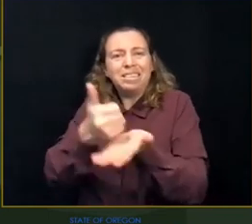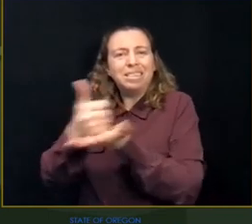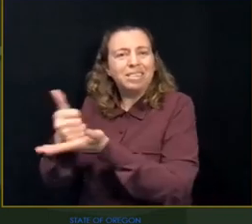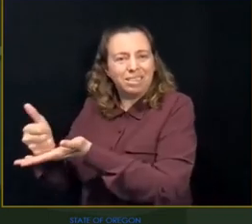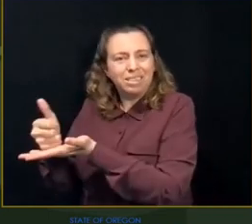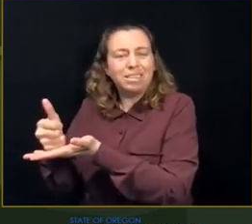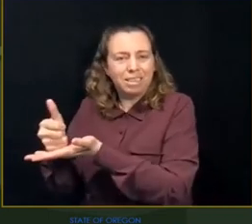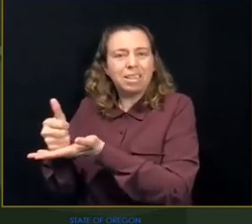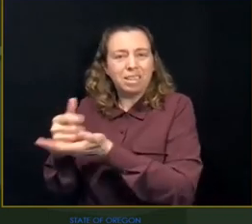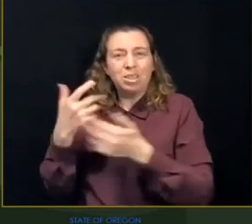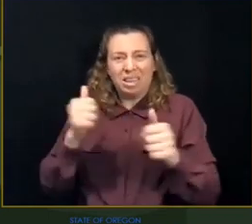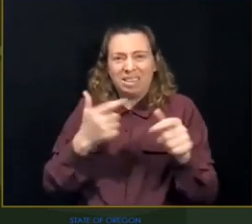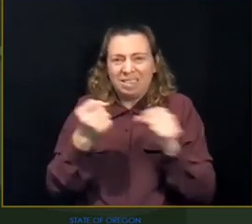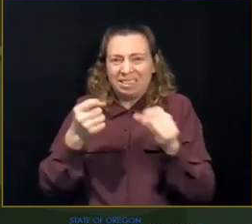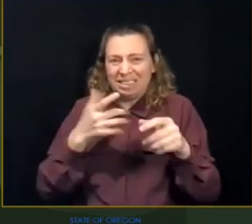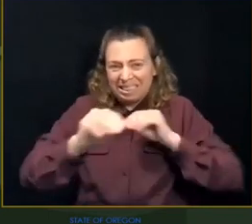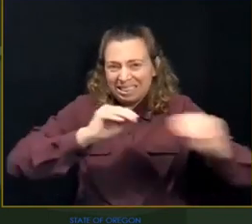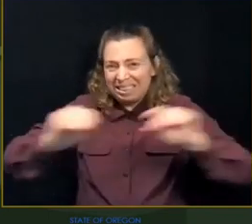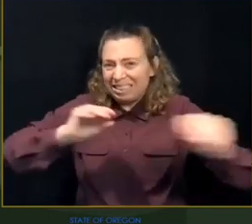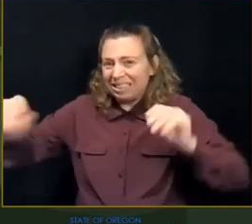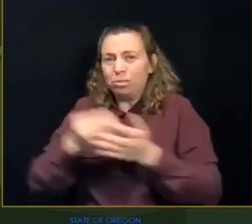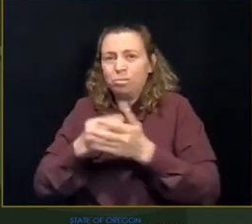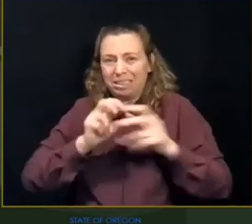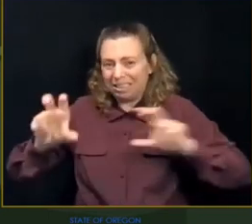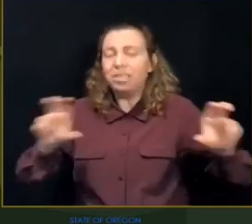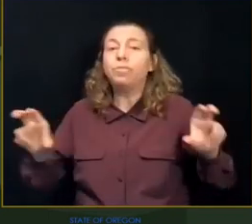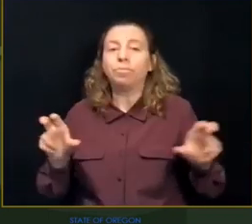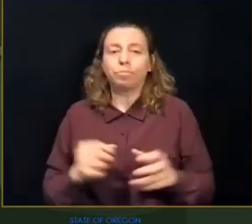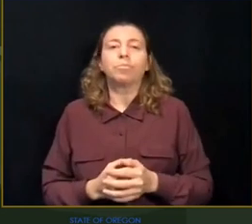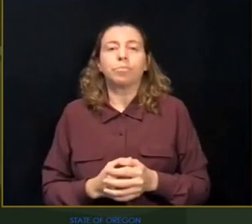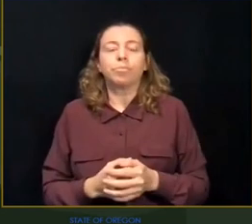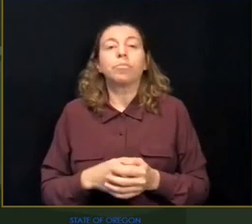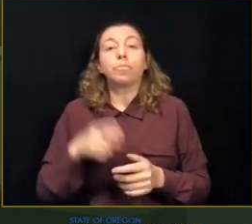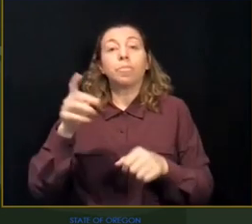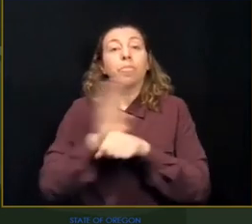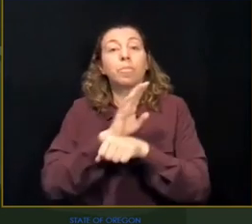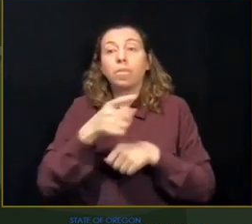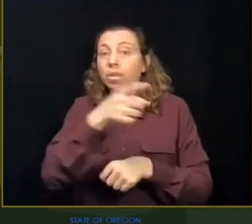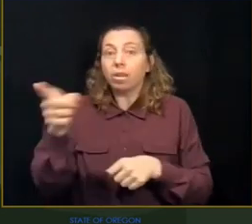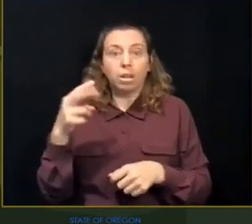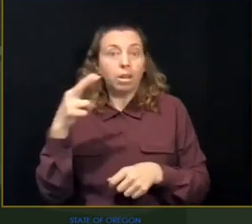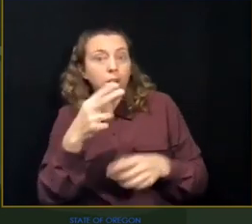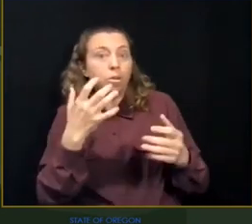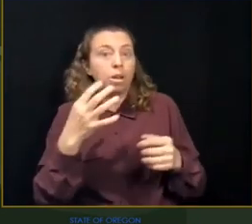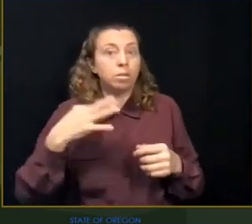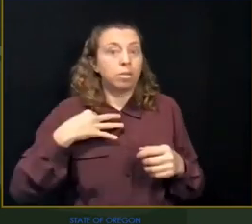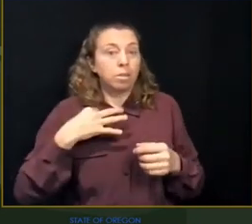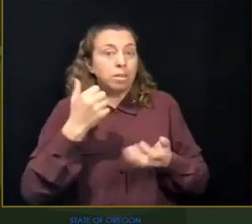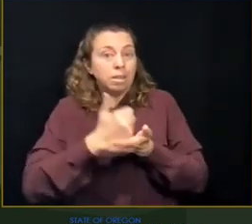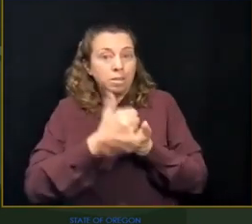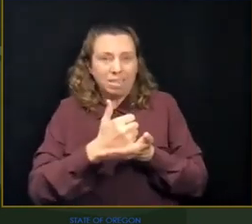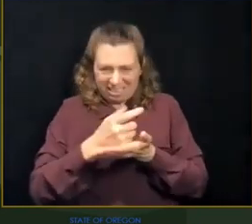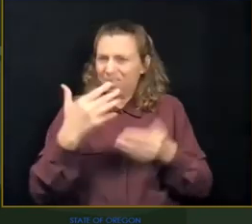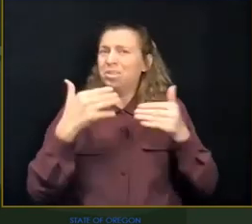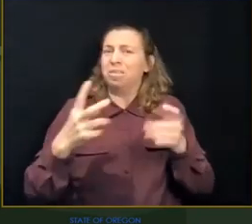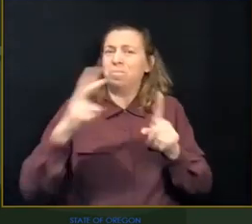And I encourage all impacted businesses to apply for assistance. Economic relief is something I can